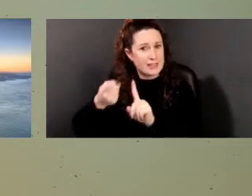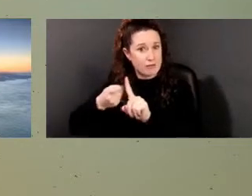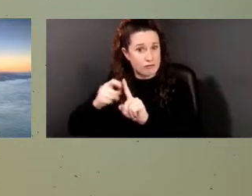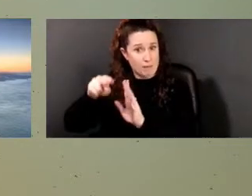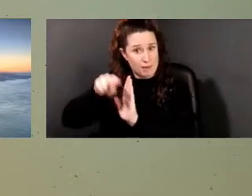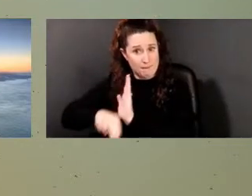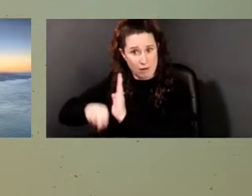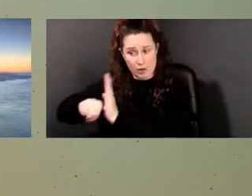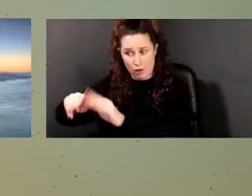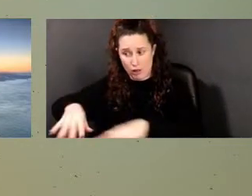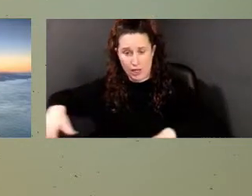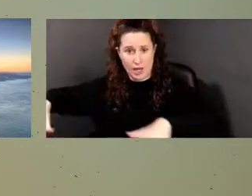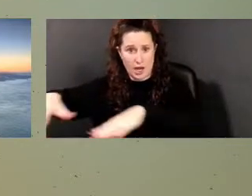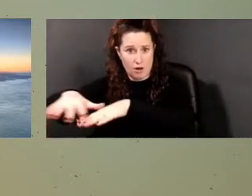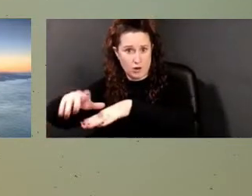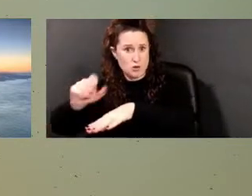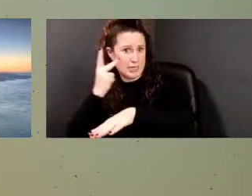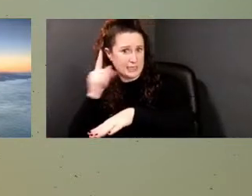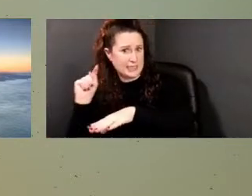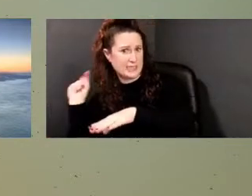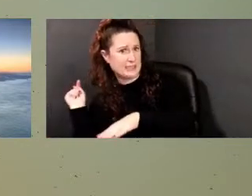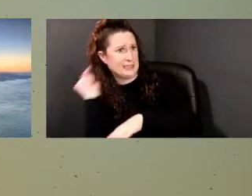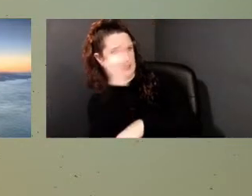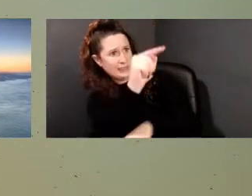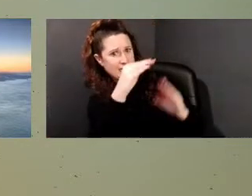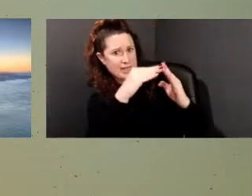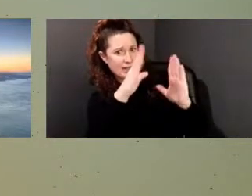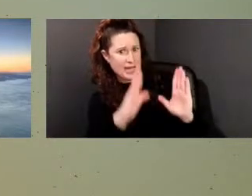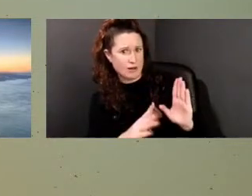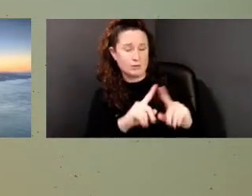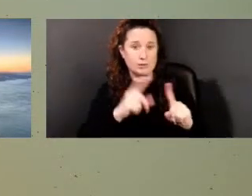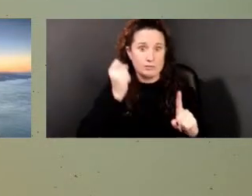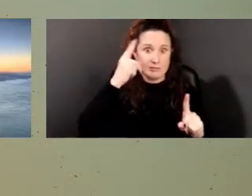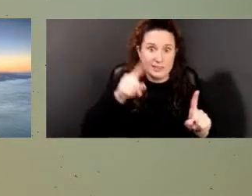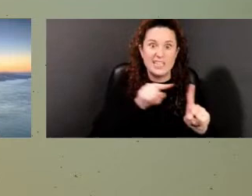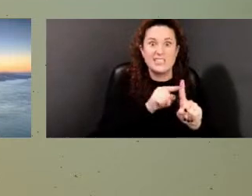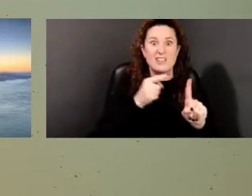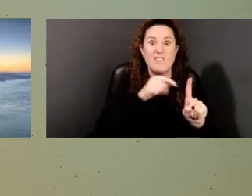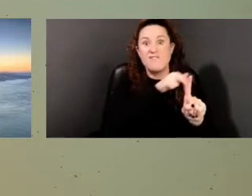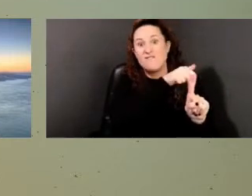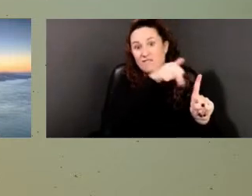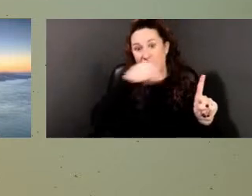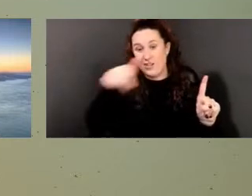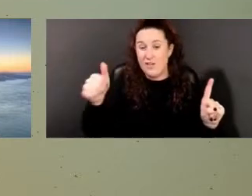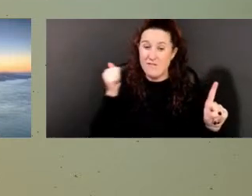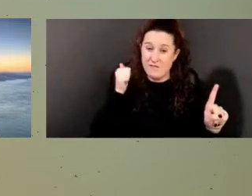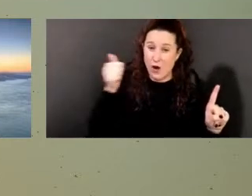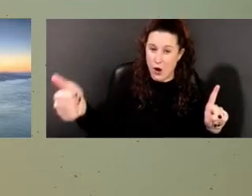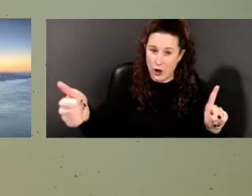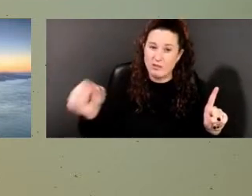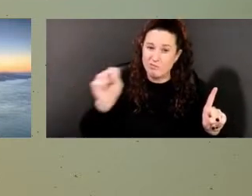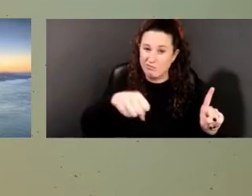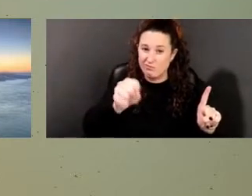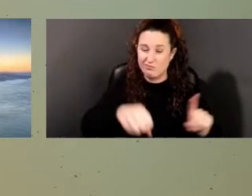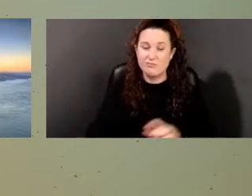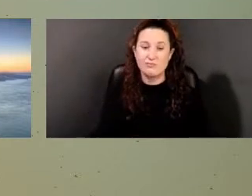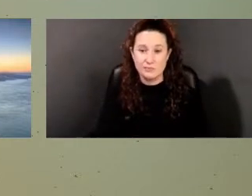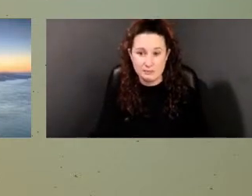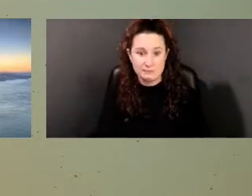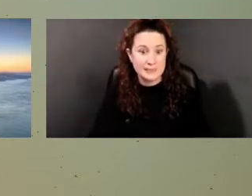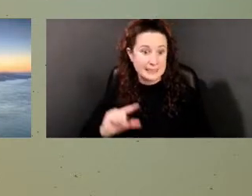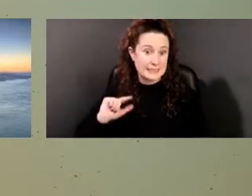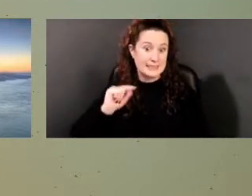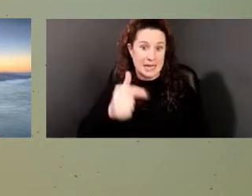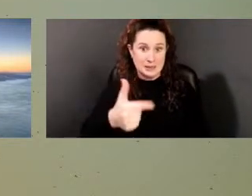versa, but it is a little bit of a walk out into the field to see the burial ground. Next up, we're really privileged